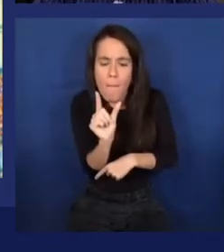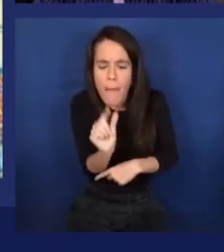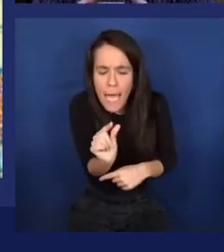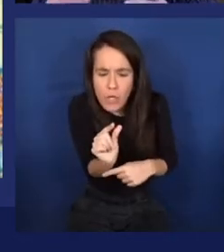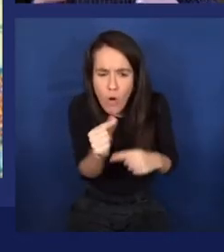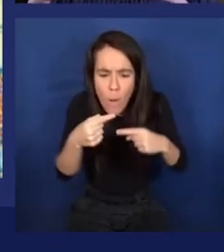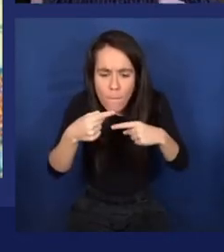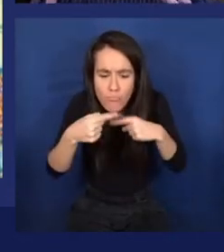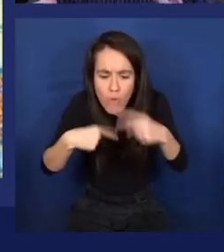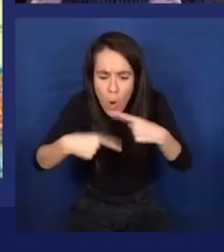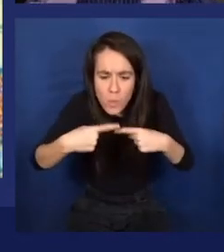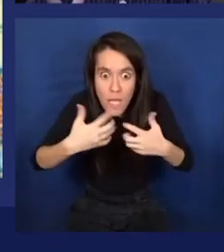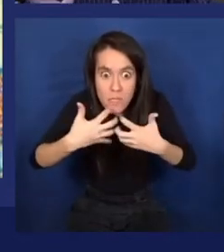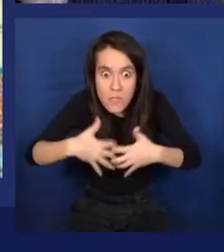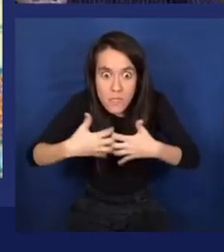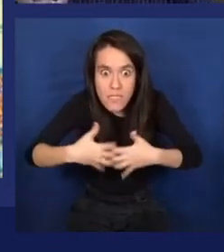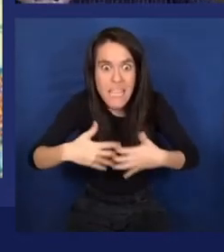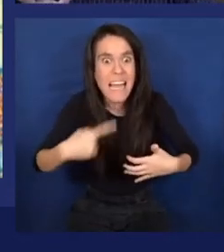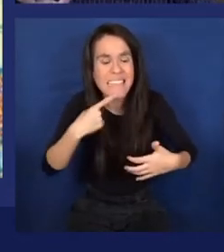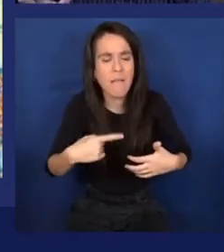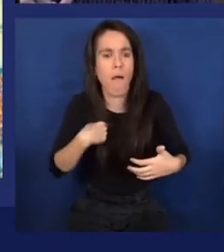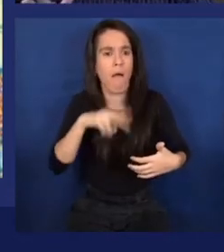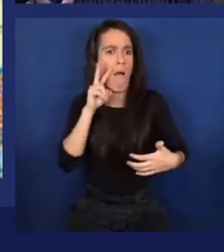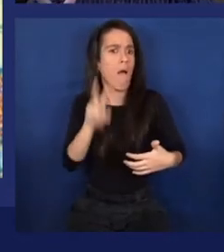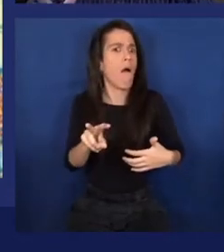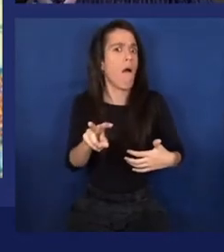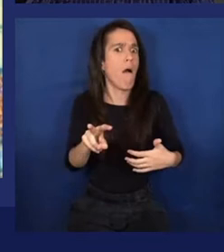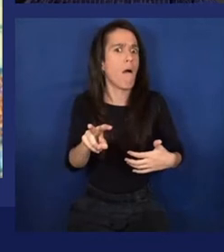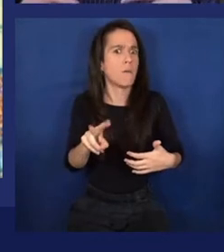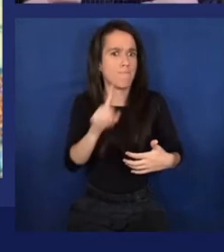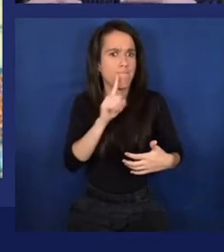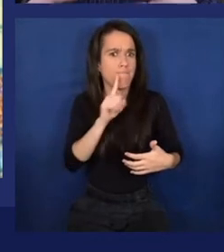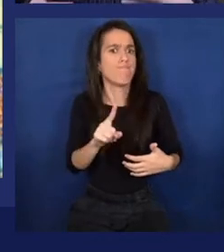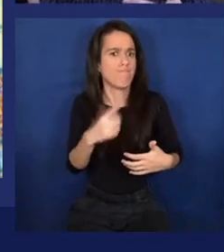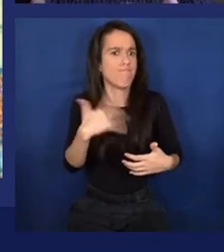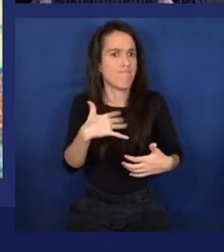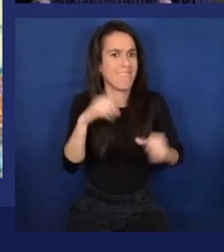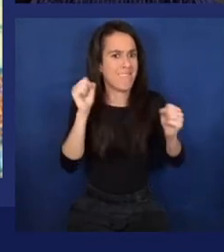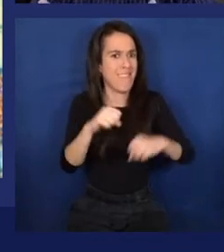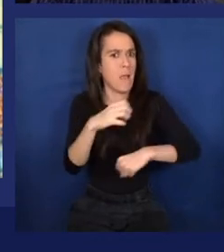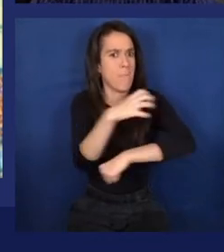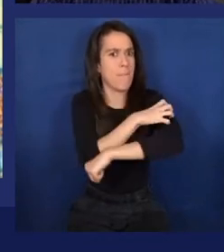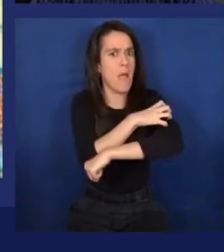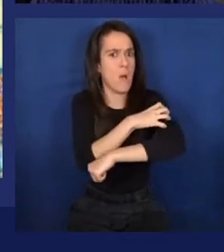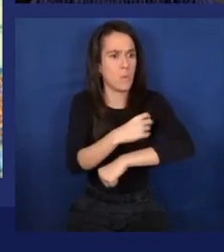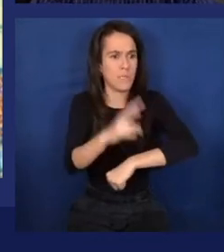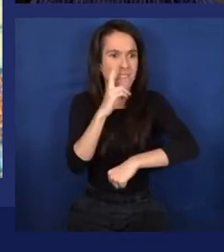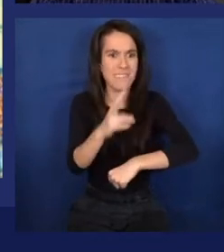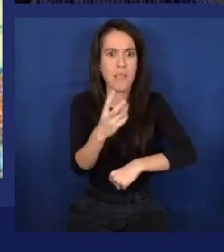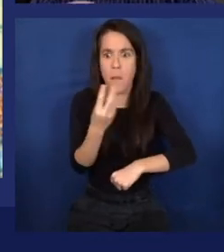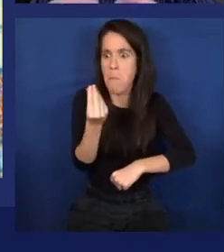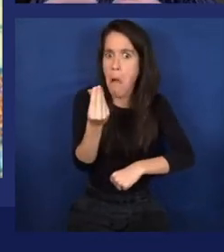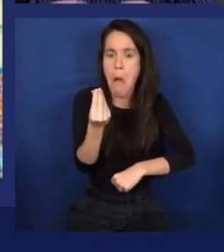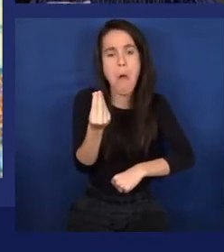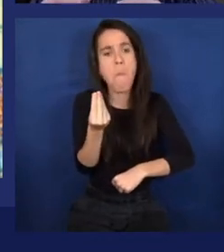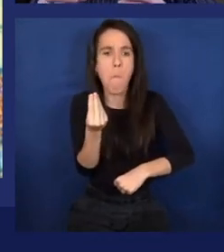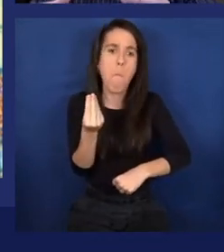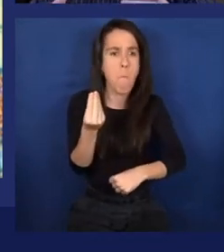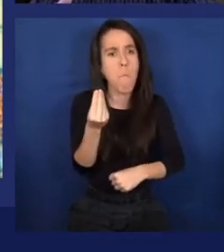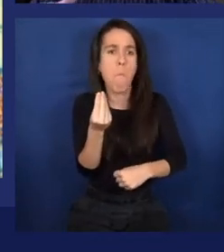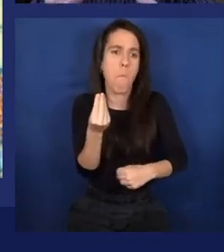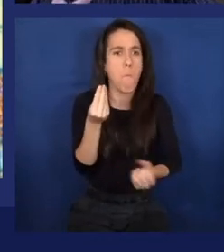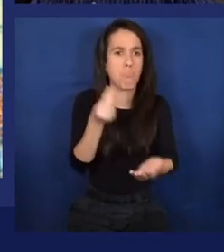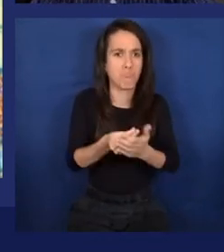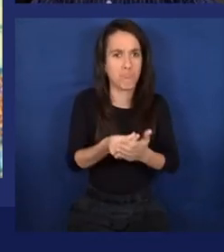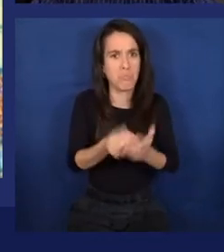And he said he noticed a pattern of behavior that for a given amount of money, the amount of